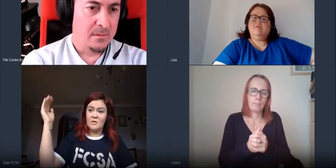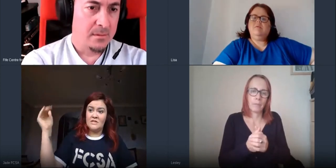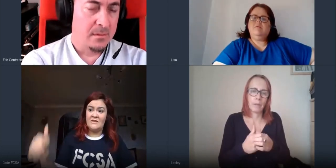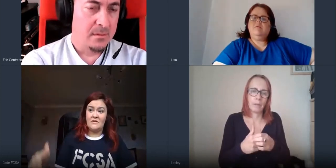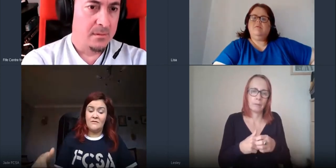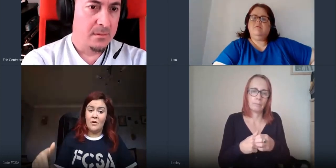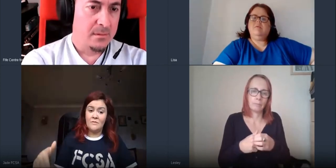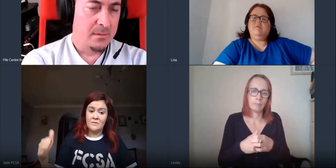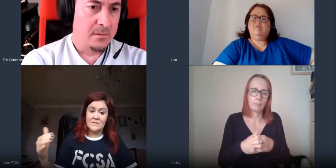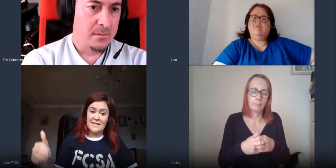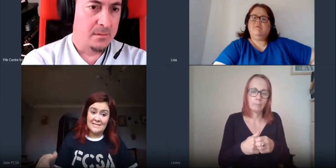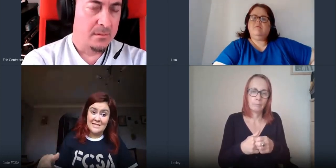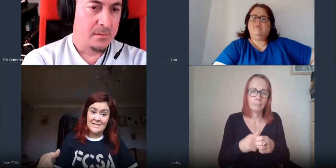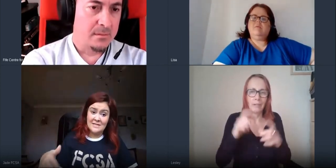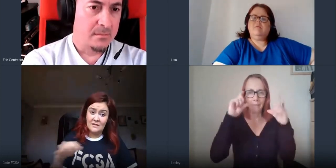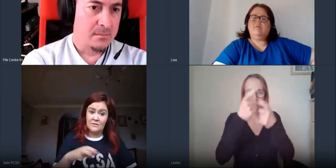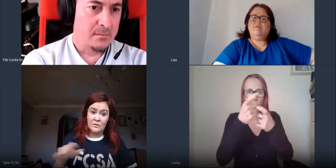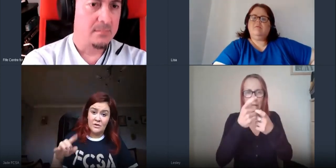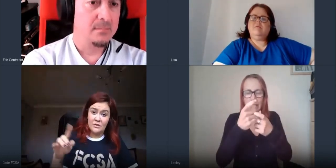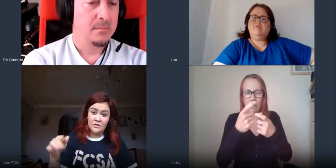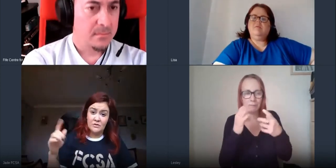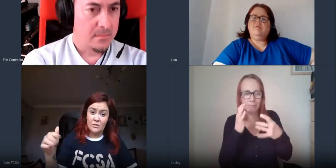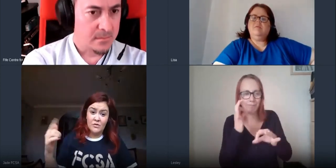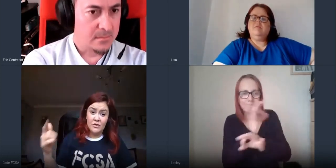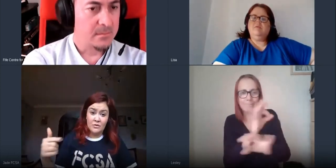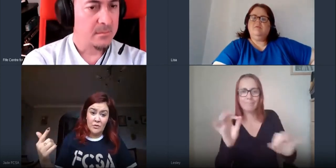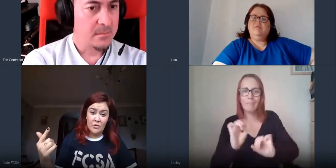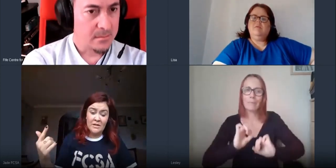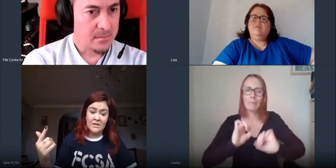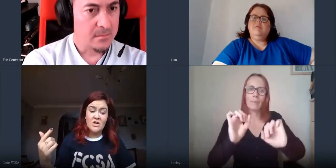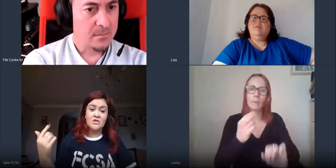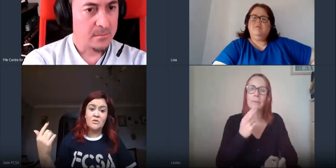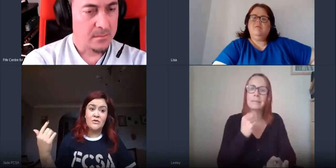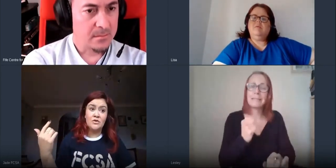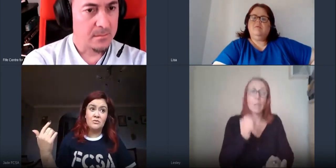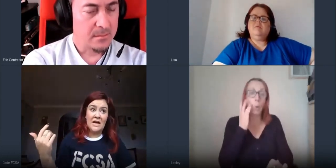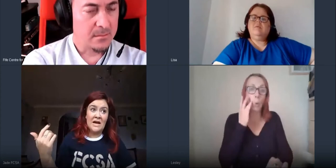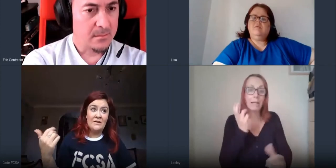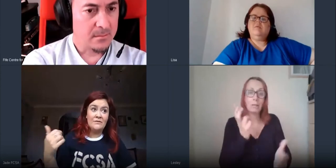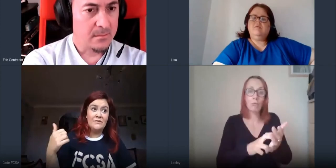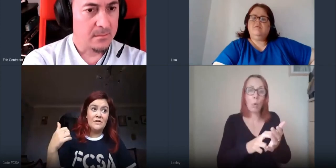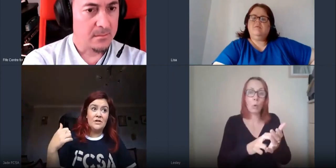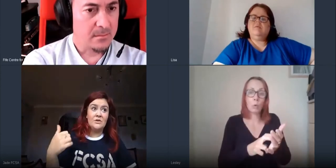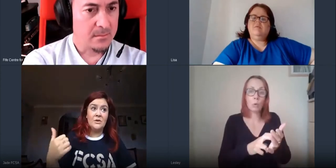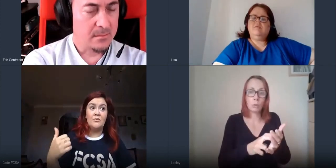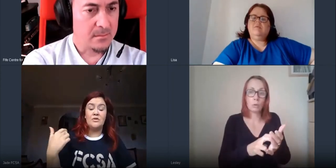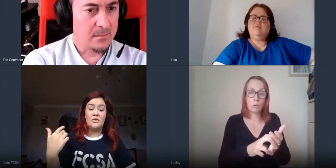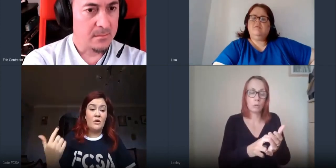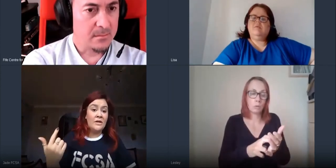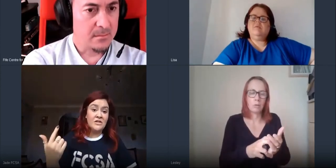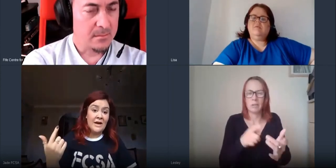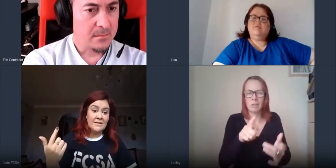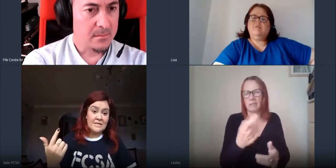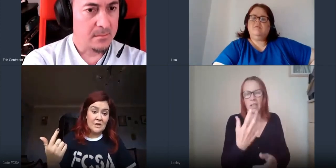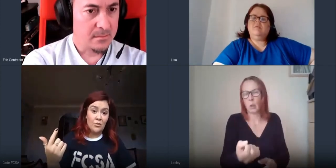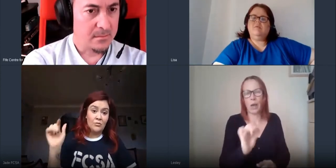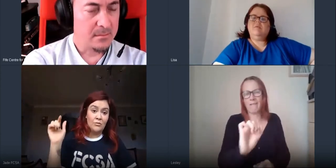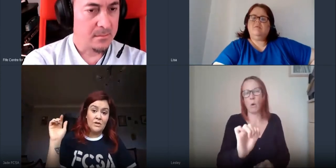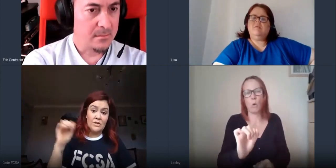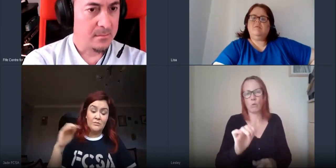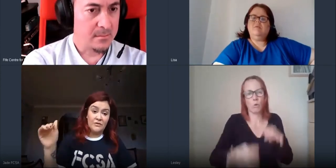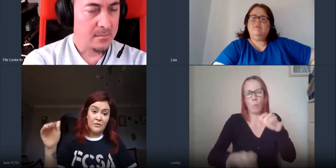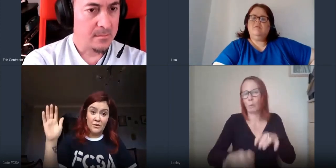have put together a form to assess needs when you're doing going through your enrollment so if you don't have you a computer or internet access at home